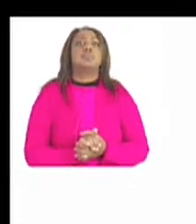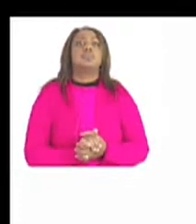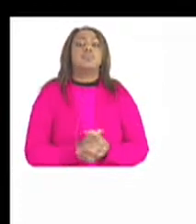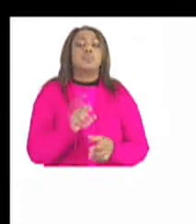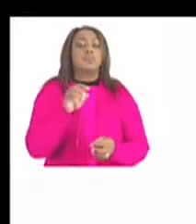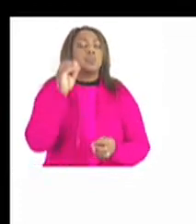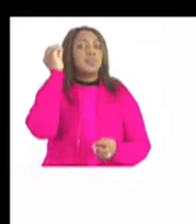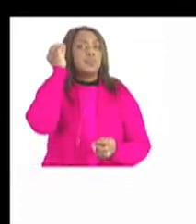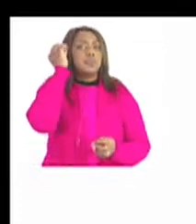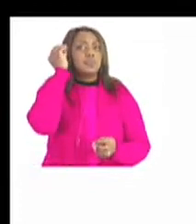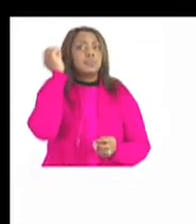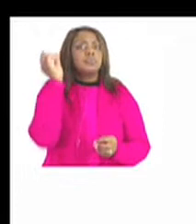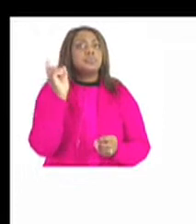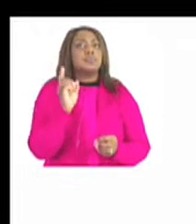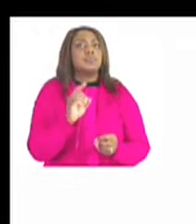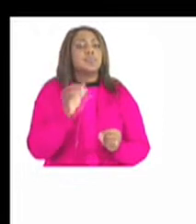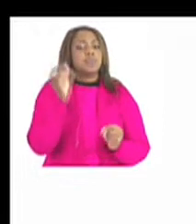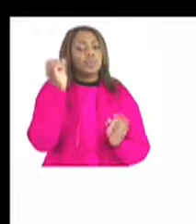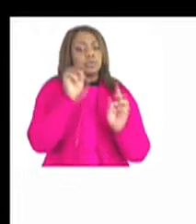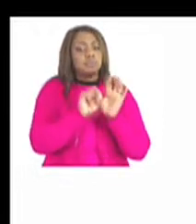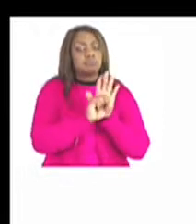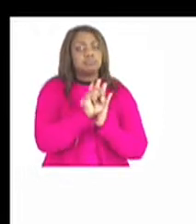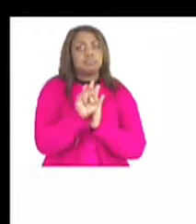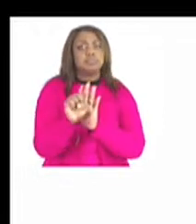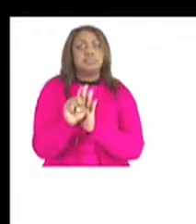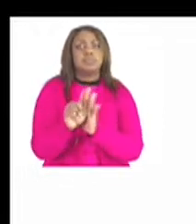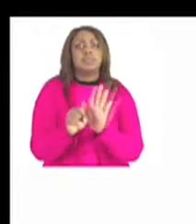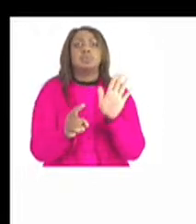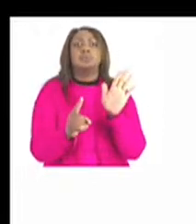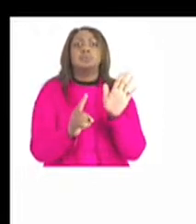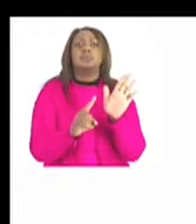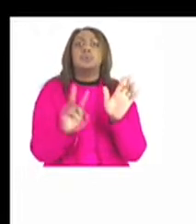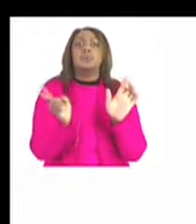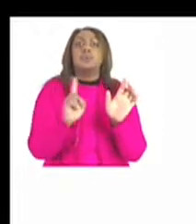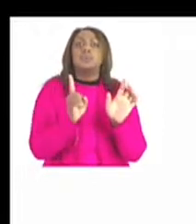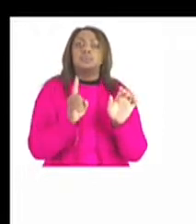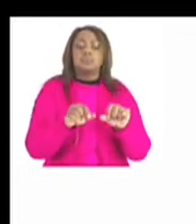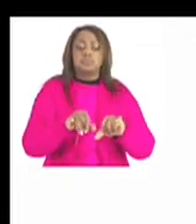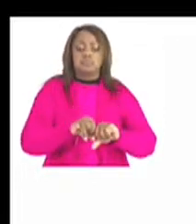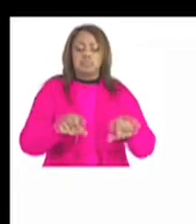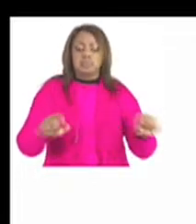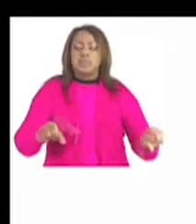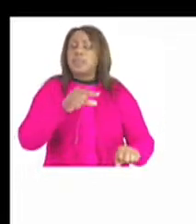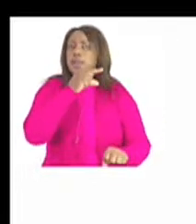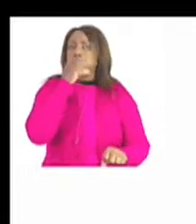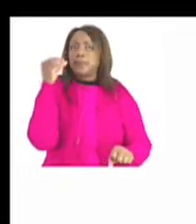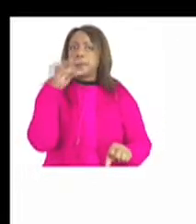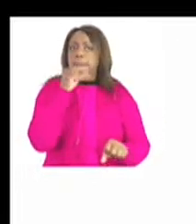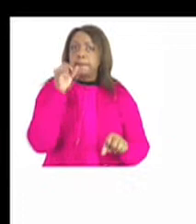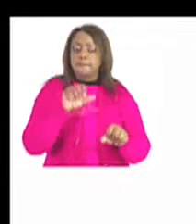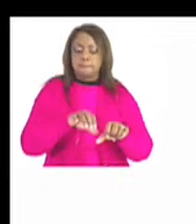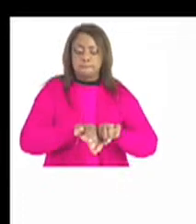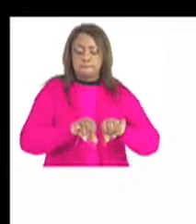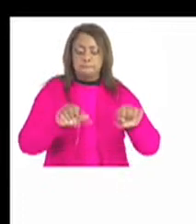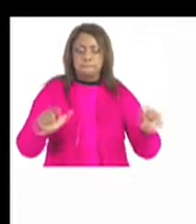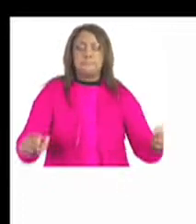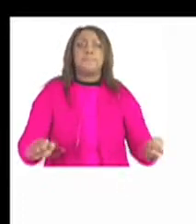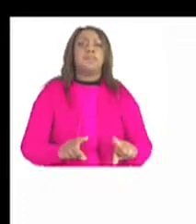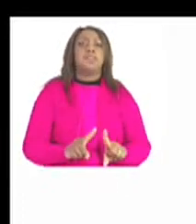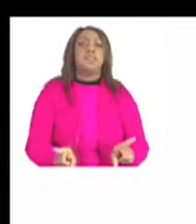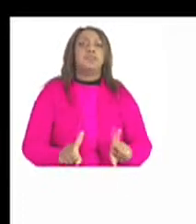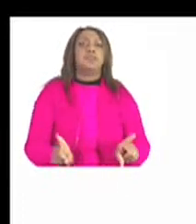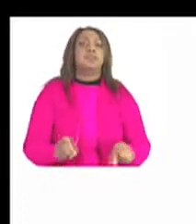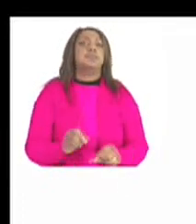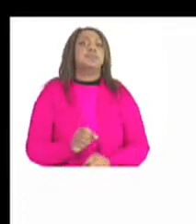identify from a given diagram the different systems of the human body describe